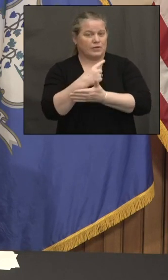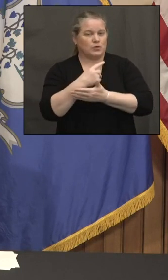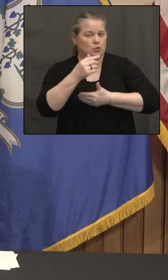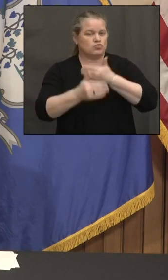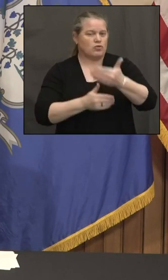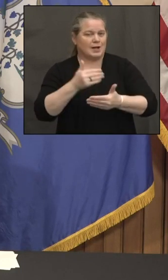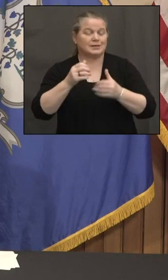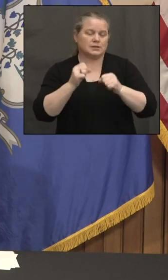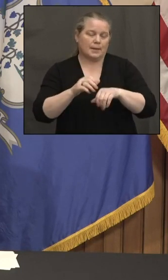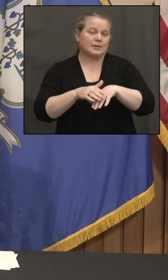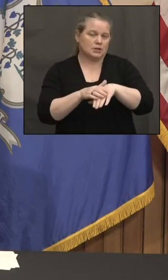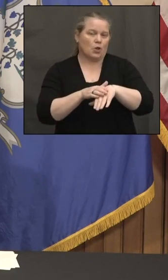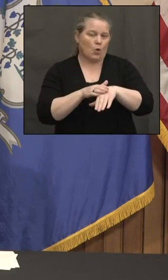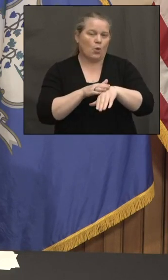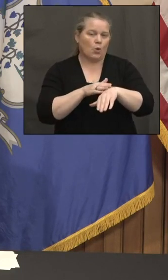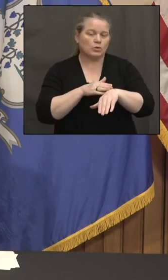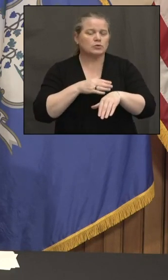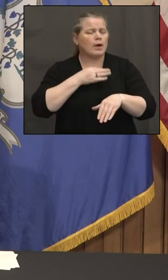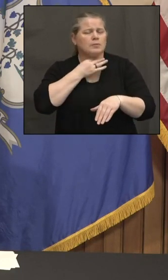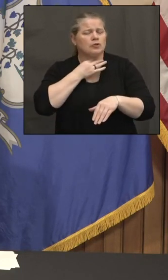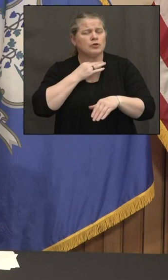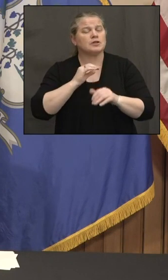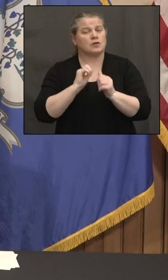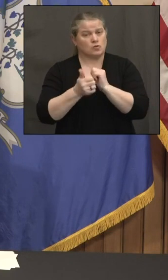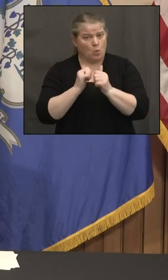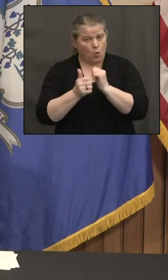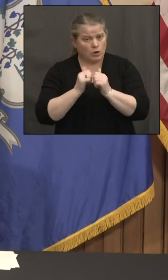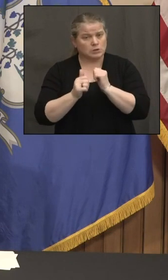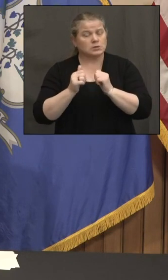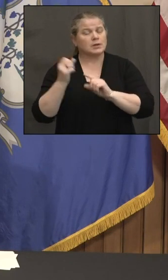that, uh, sports and online gambling can start?